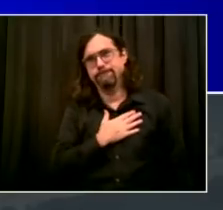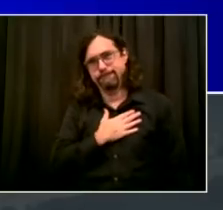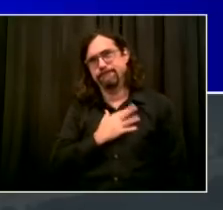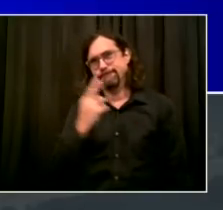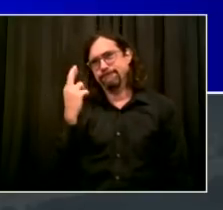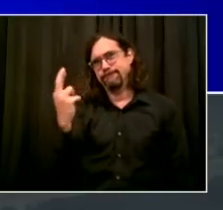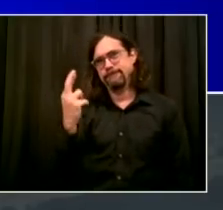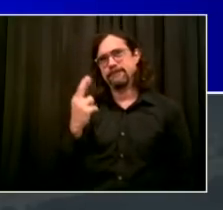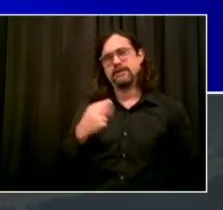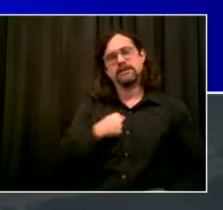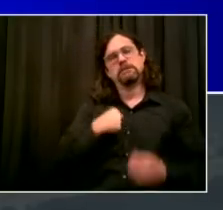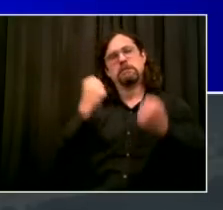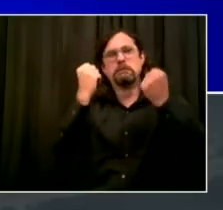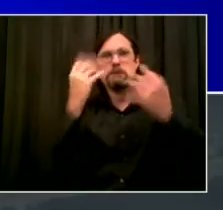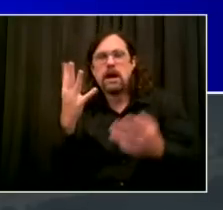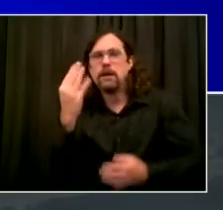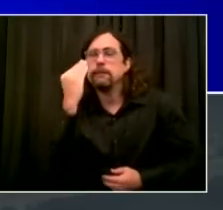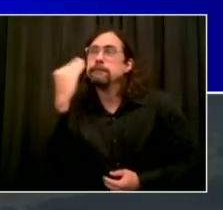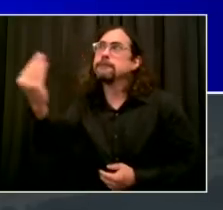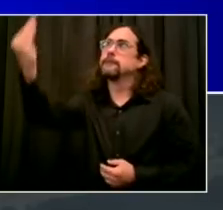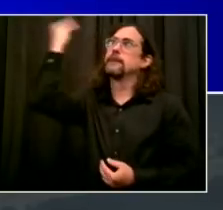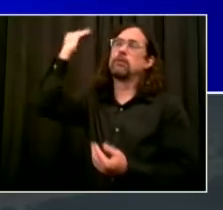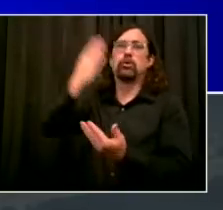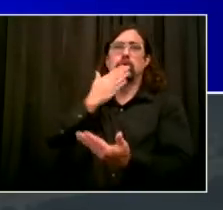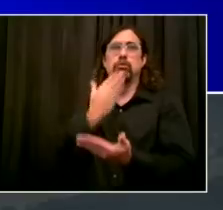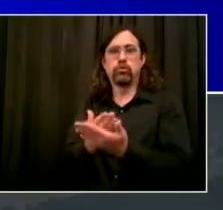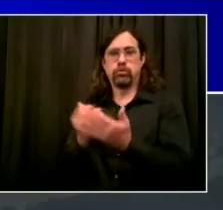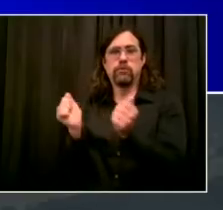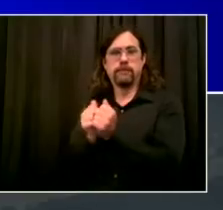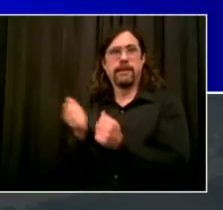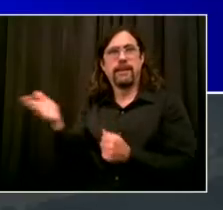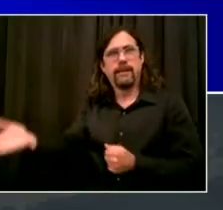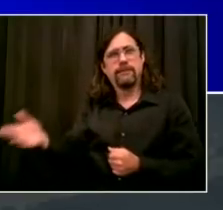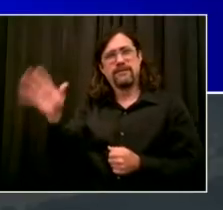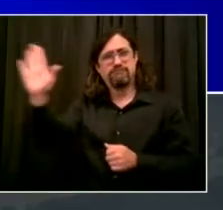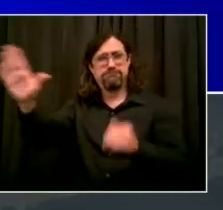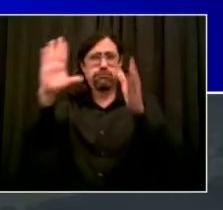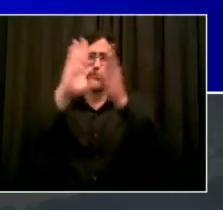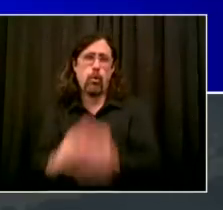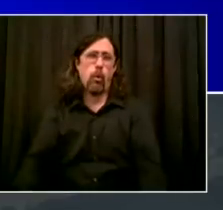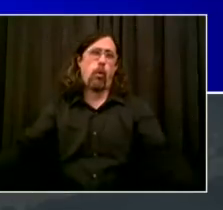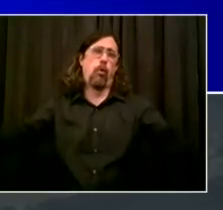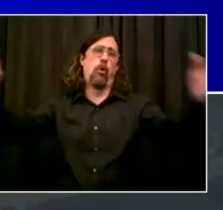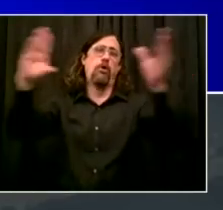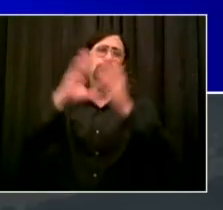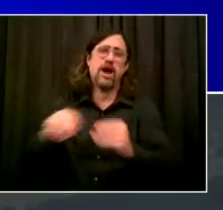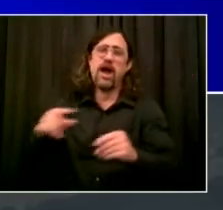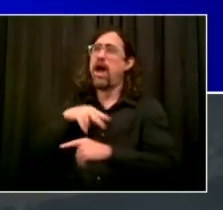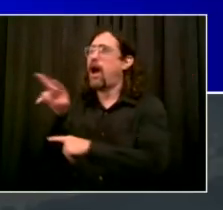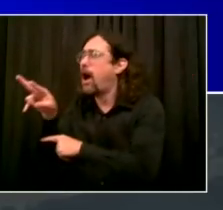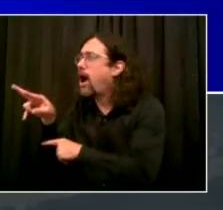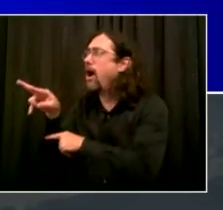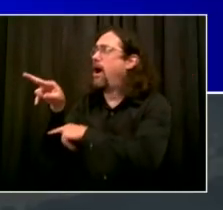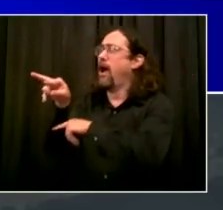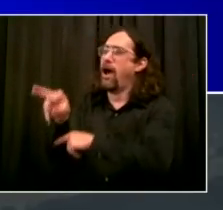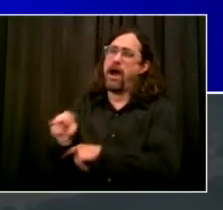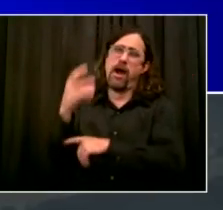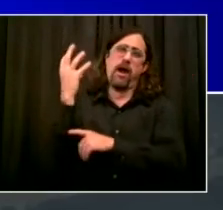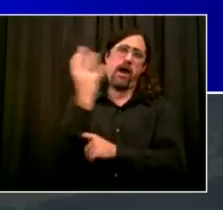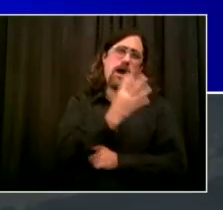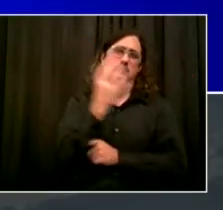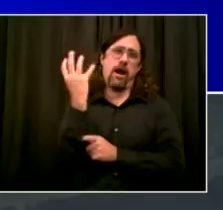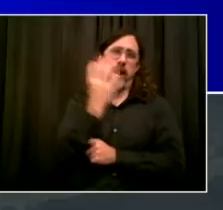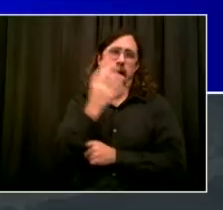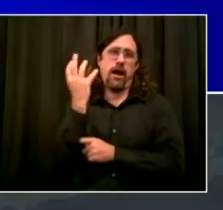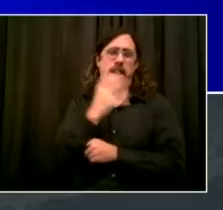including the times when Buddy very bravely took on some of the organized crime elements in the community. And that was not easy to do, but he